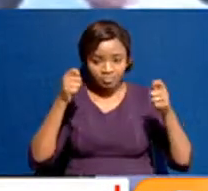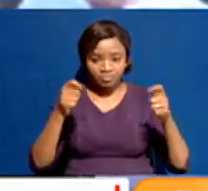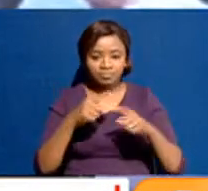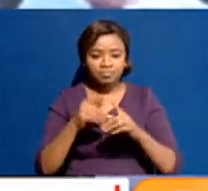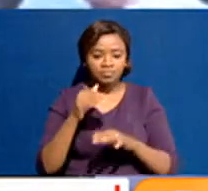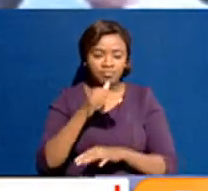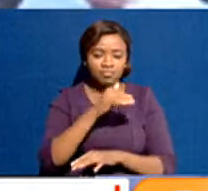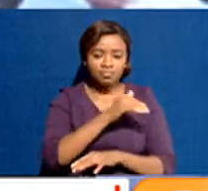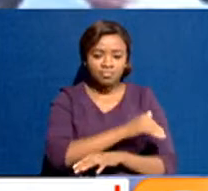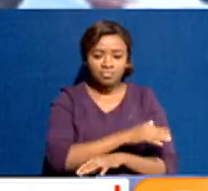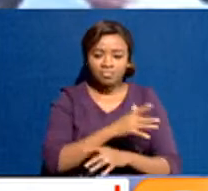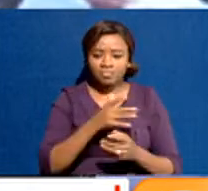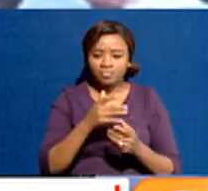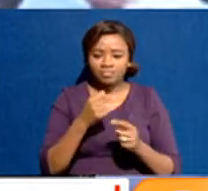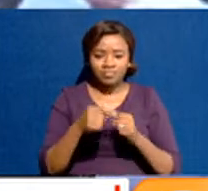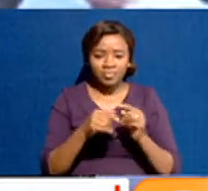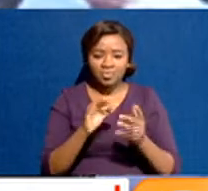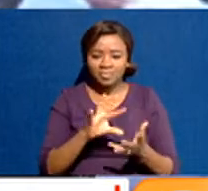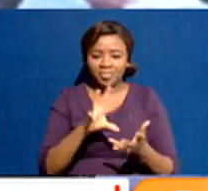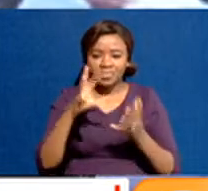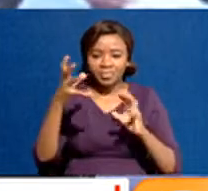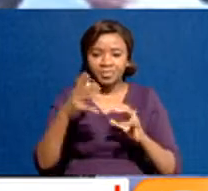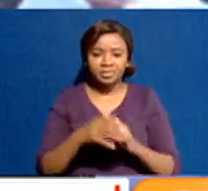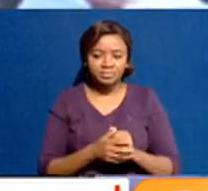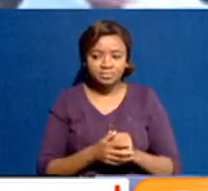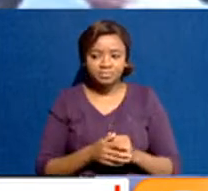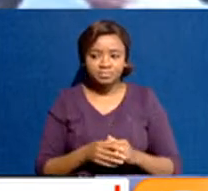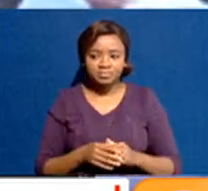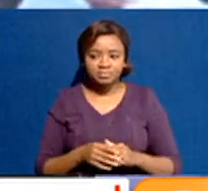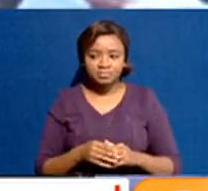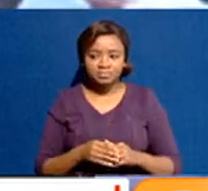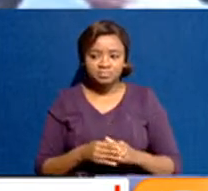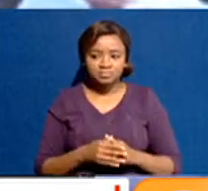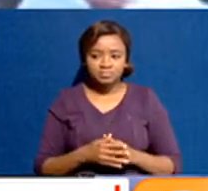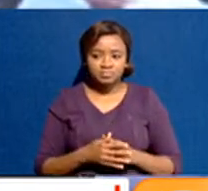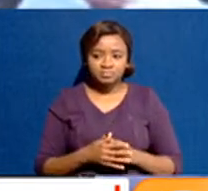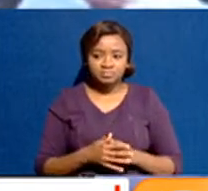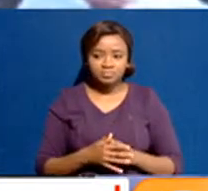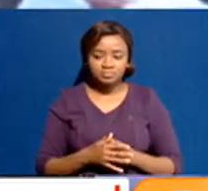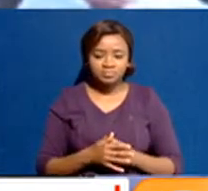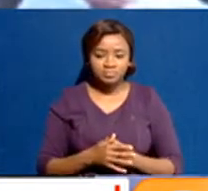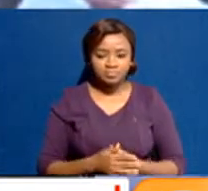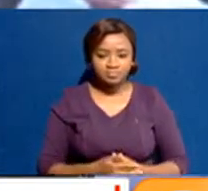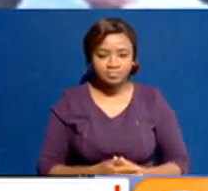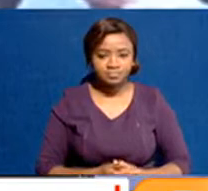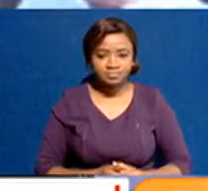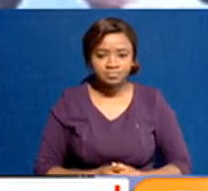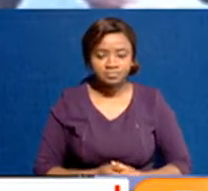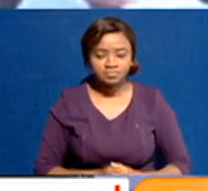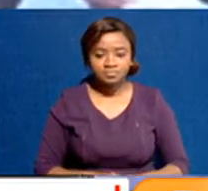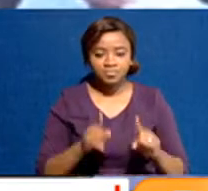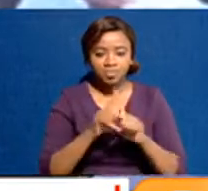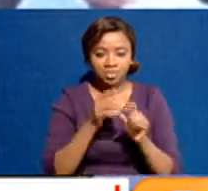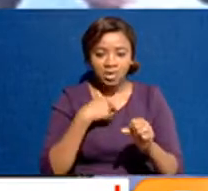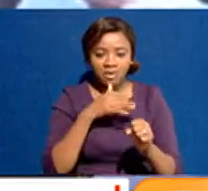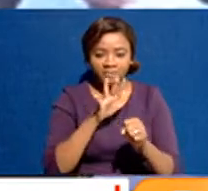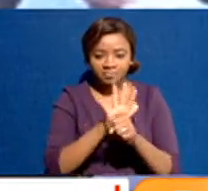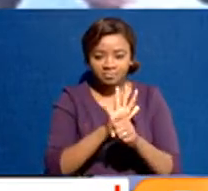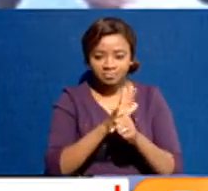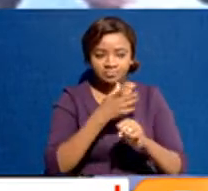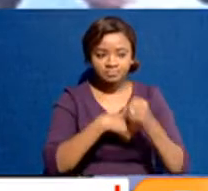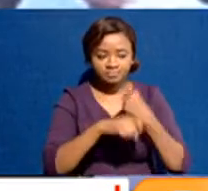can confirm right now, one mosque was set on fire and then back and forth, the church was set on fire. There's a lot of activity right now happening